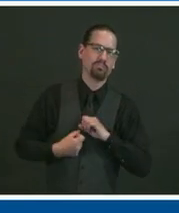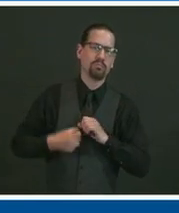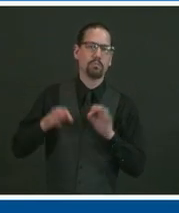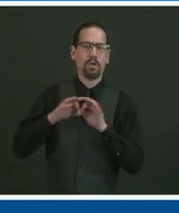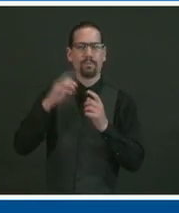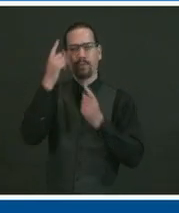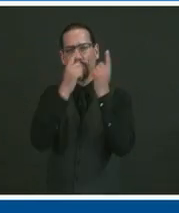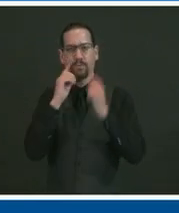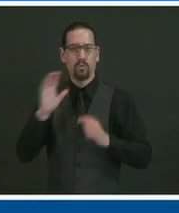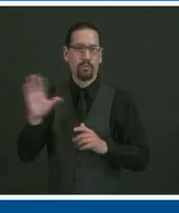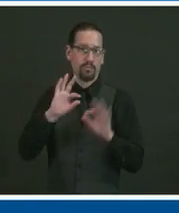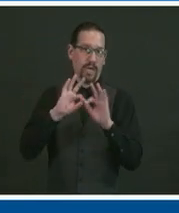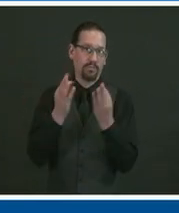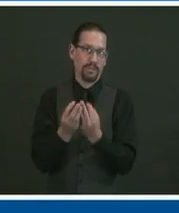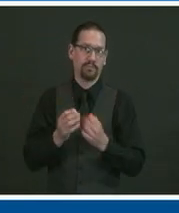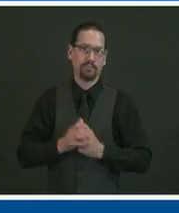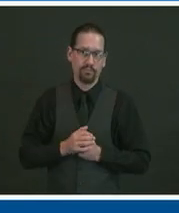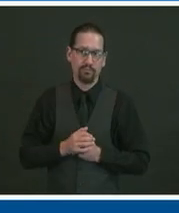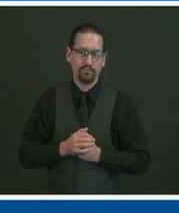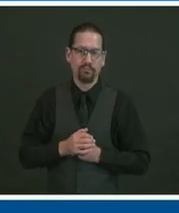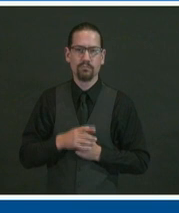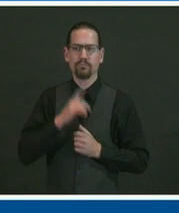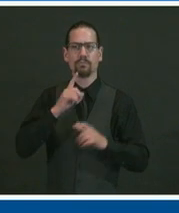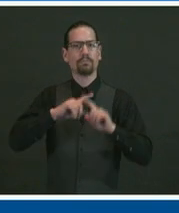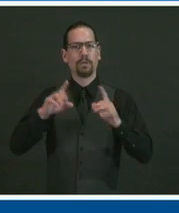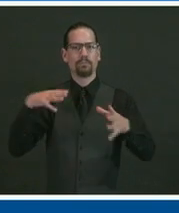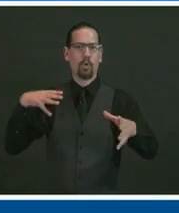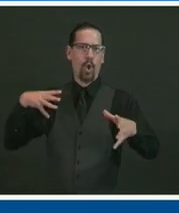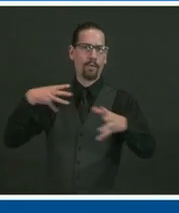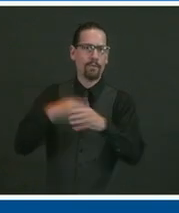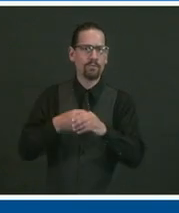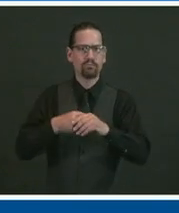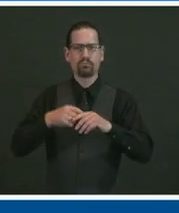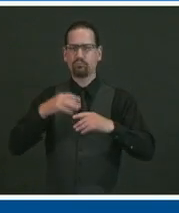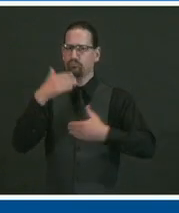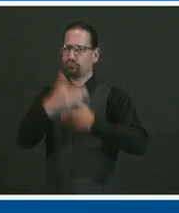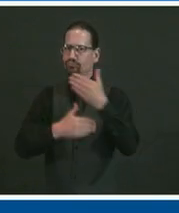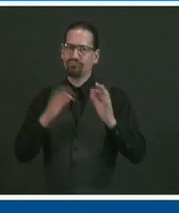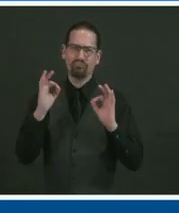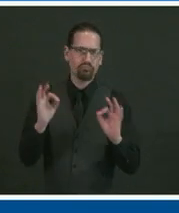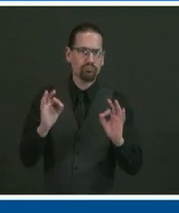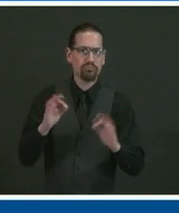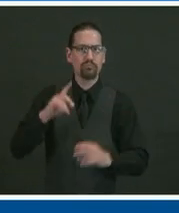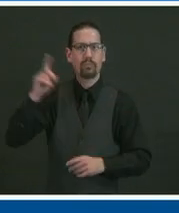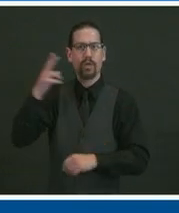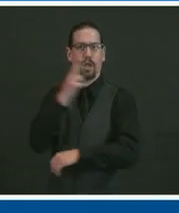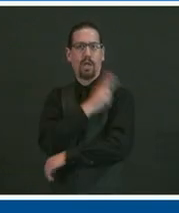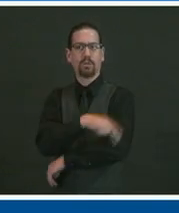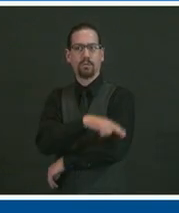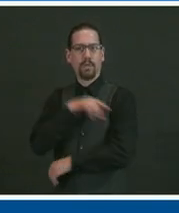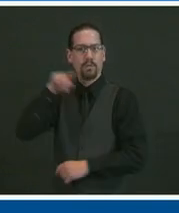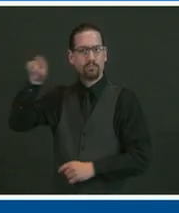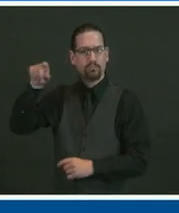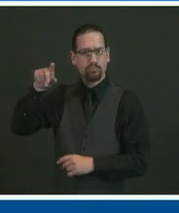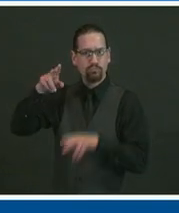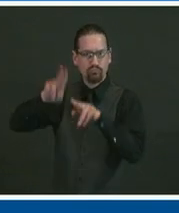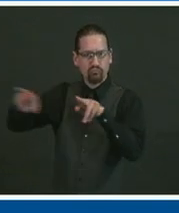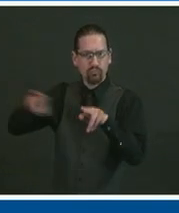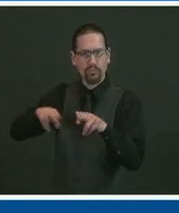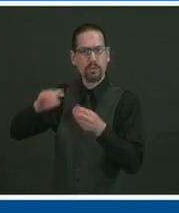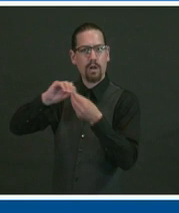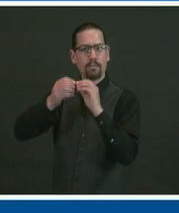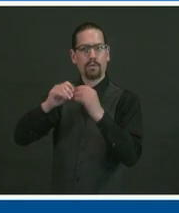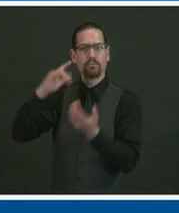But overall, this is a good news story. Hospitalizations continue to trend down. We are into